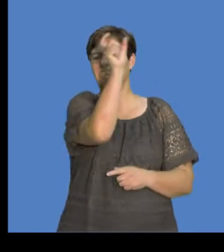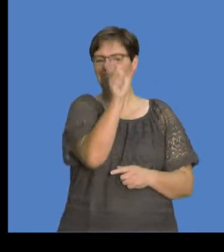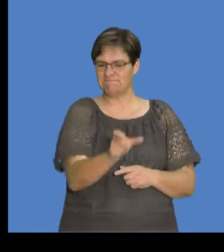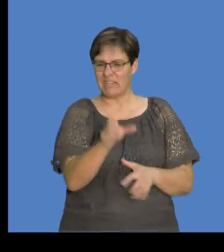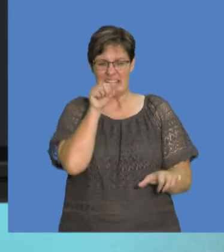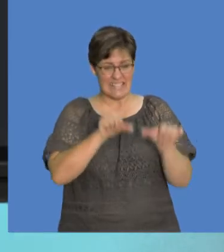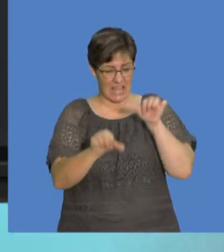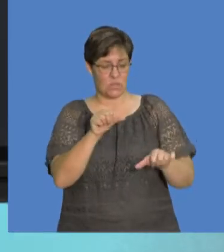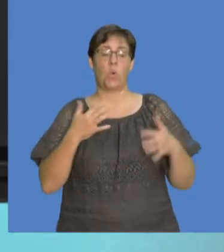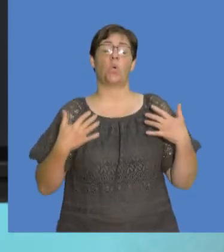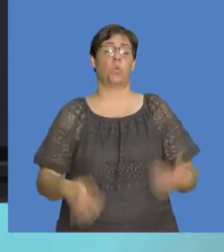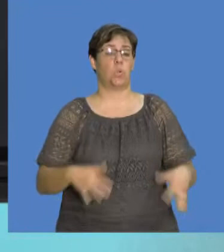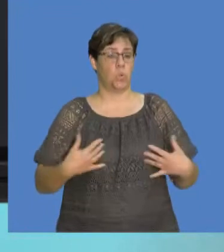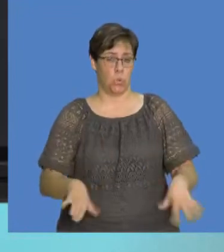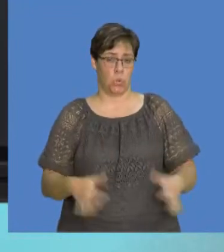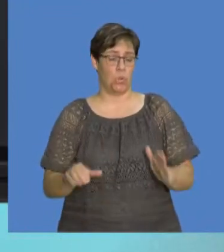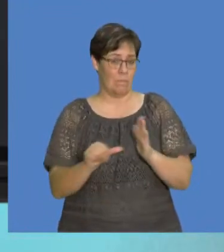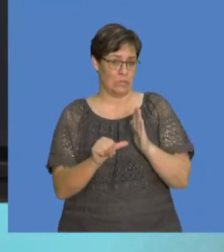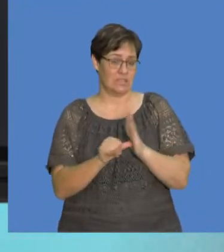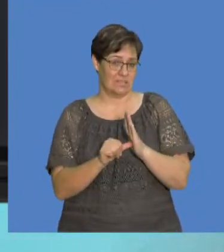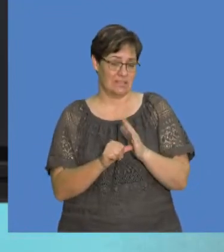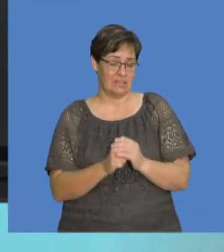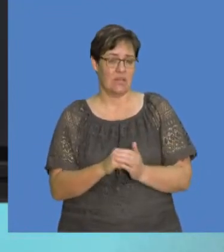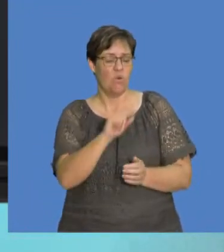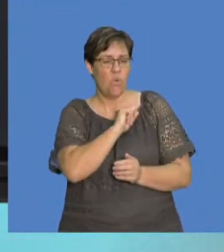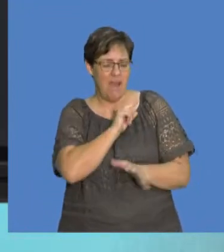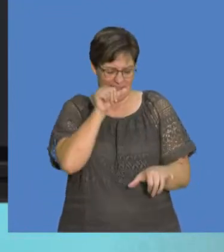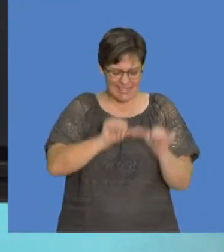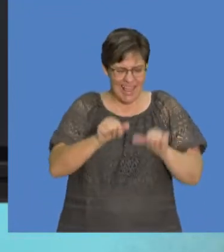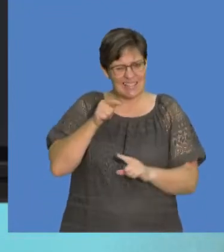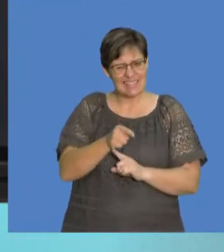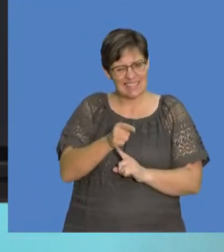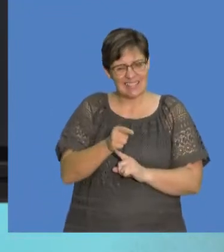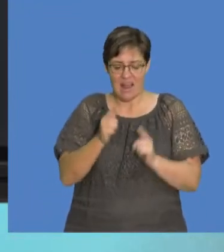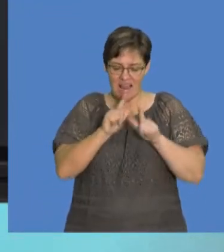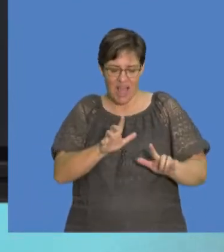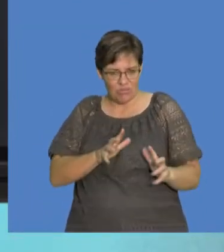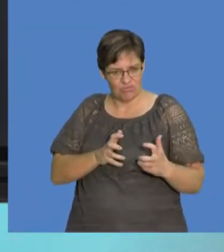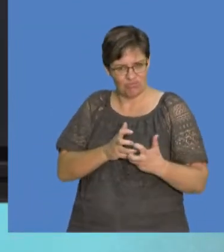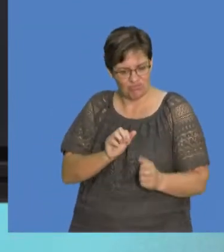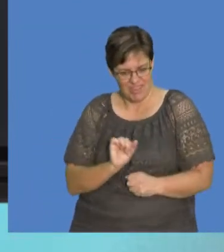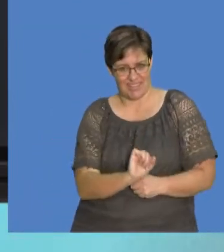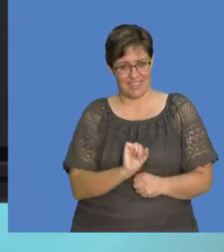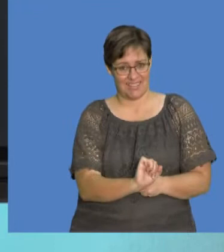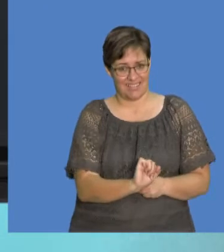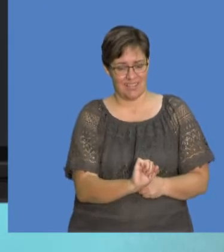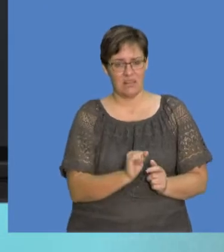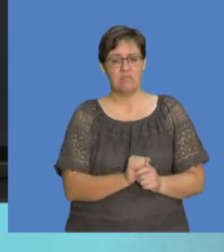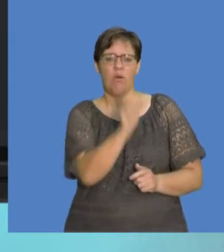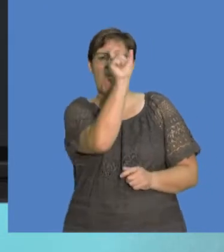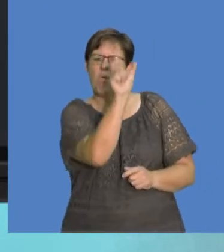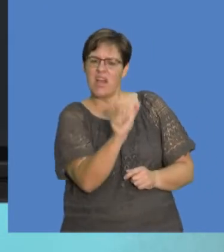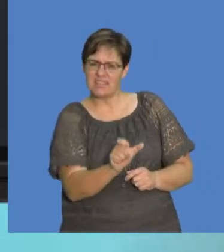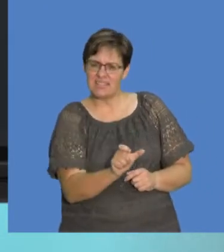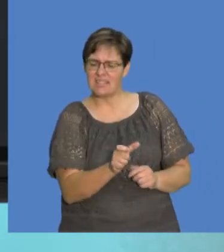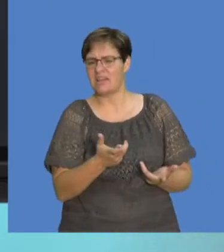in science, that's a very, very important, you know, aspect of science, because science in its own is a language. So the words that